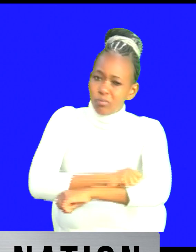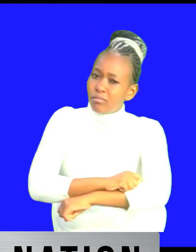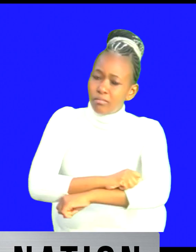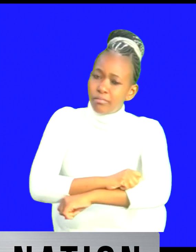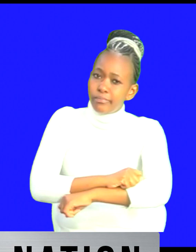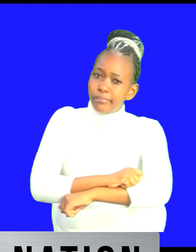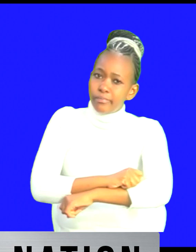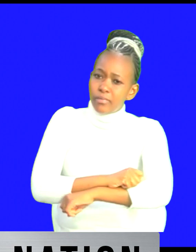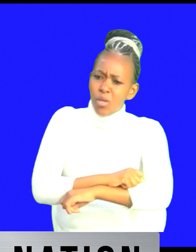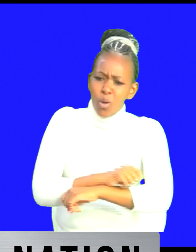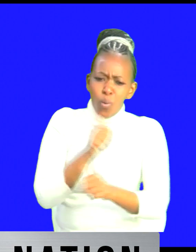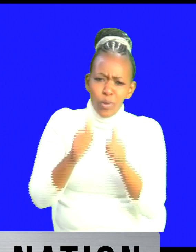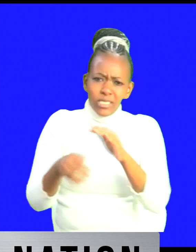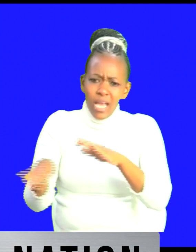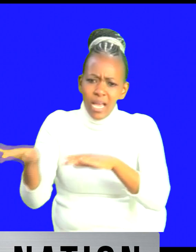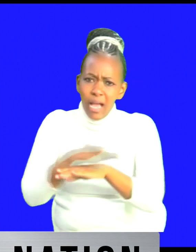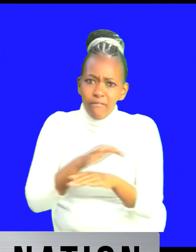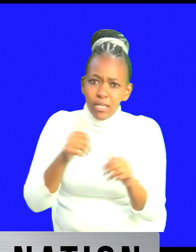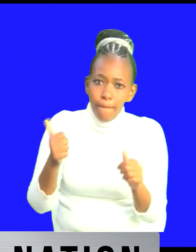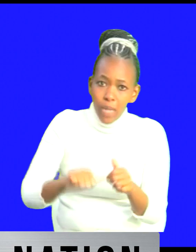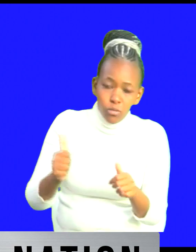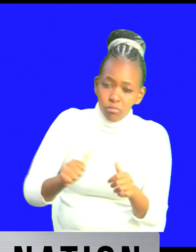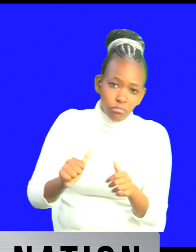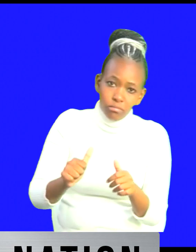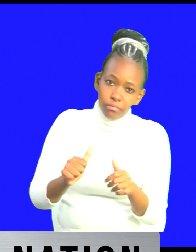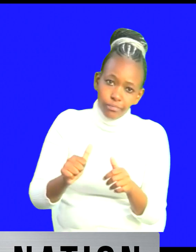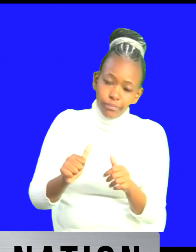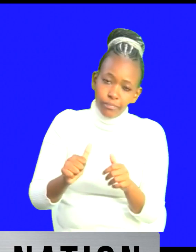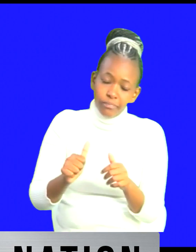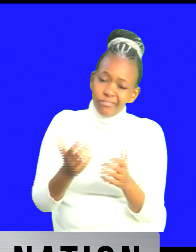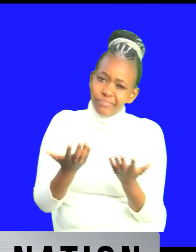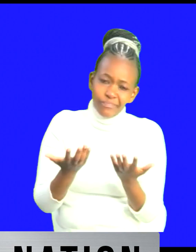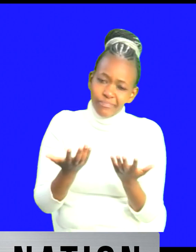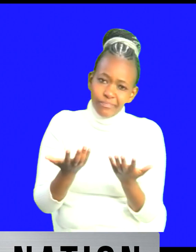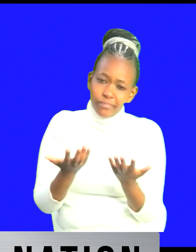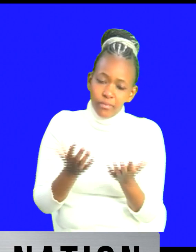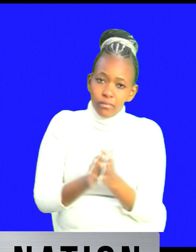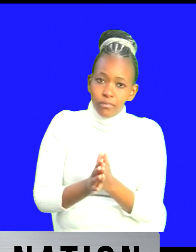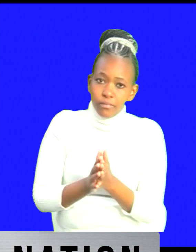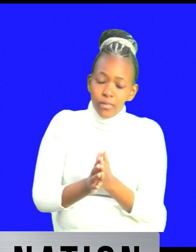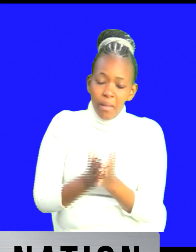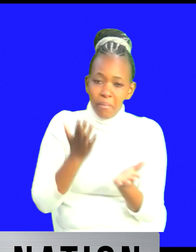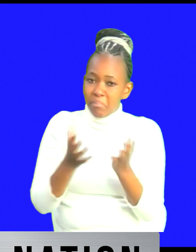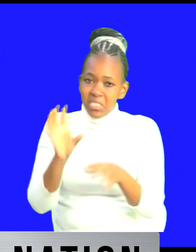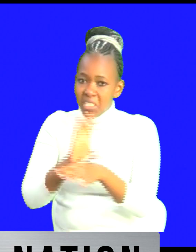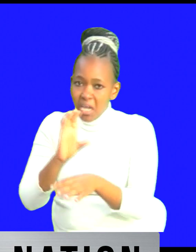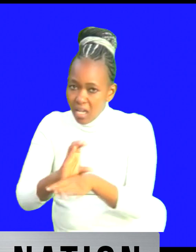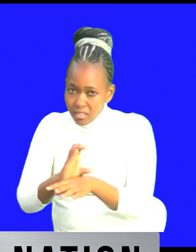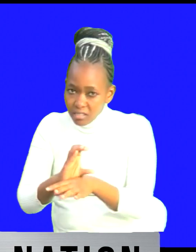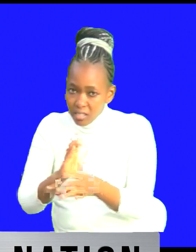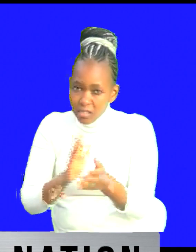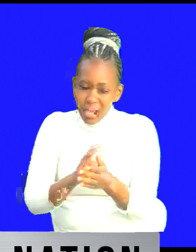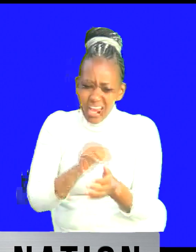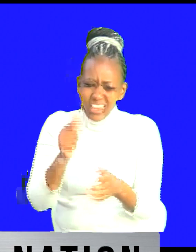that are not really covered sometimes that school is basically uh it happens to be church sometimes it is something